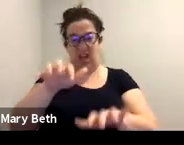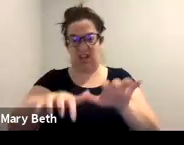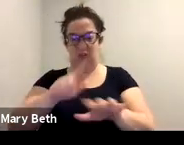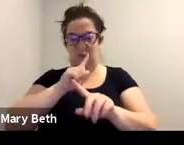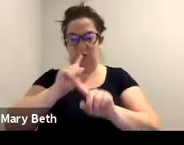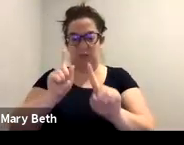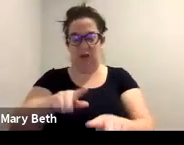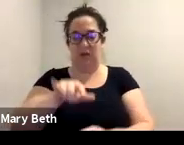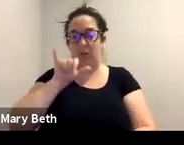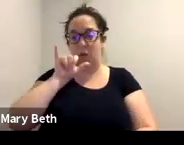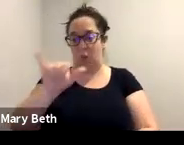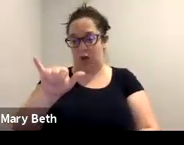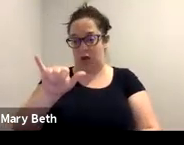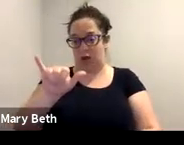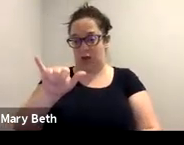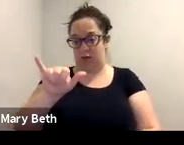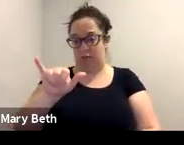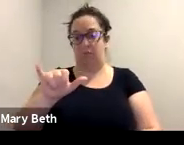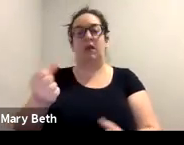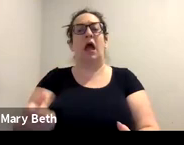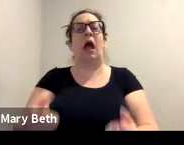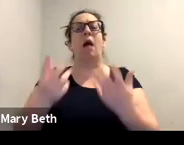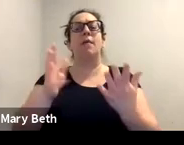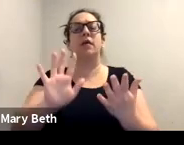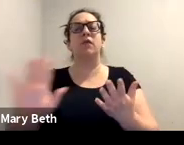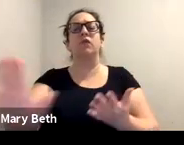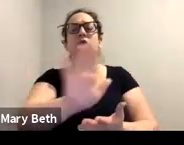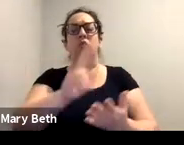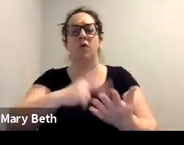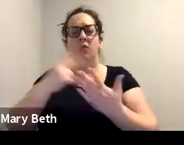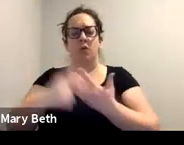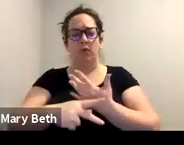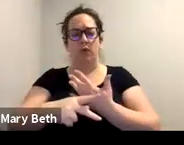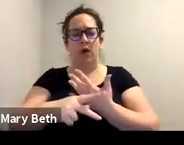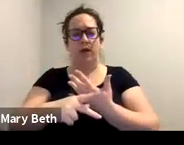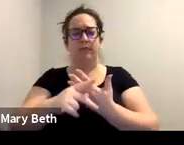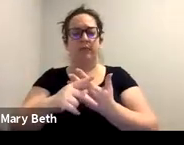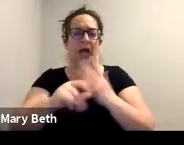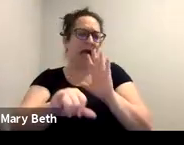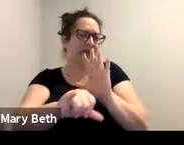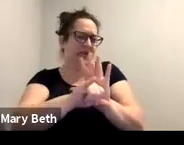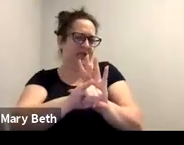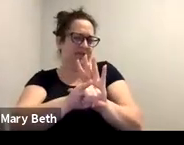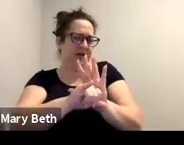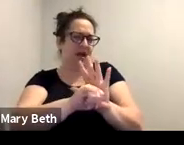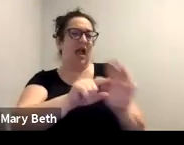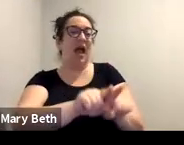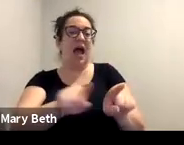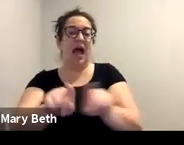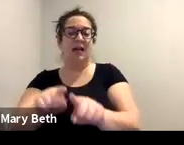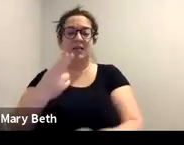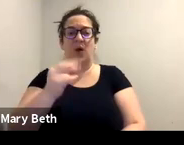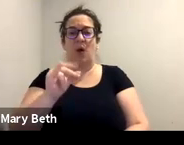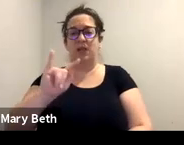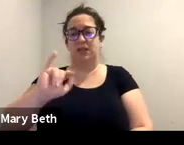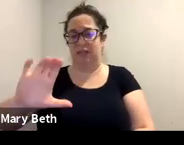with a, why, how many of your programs identify maybe as holistic or as providing wraparound services for